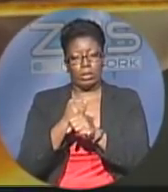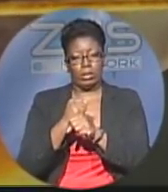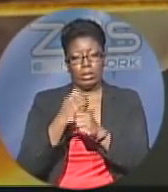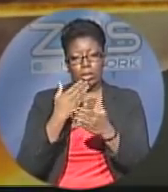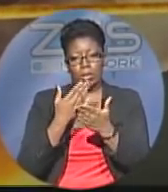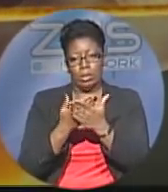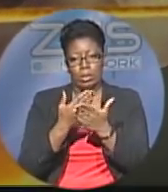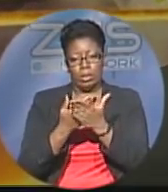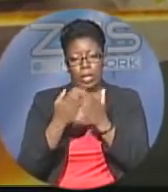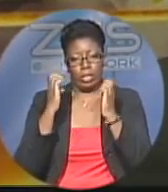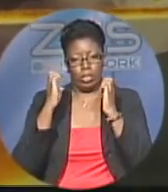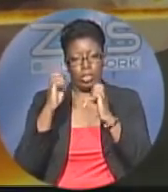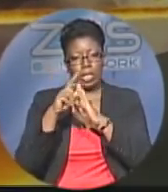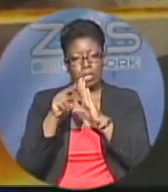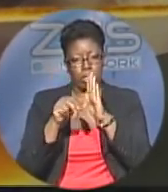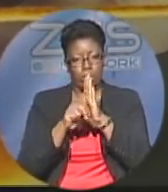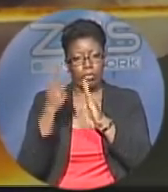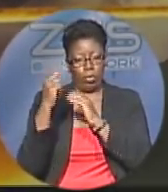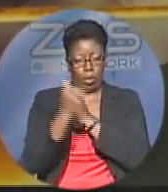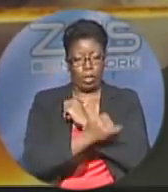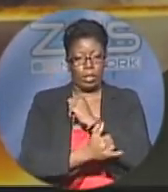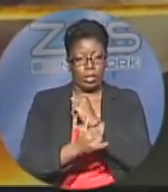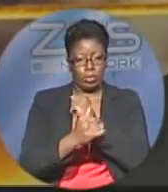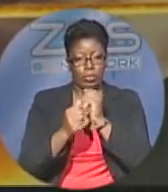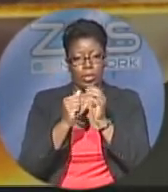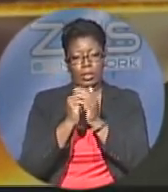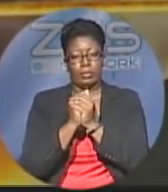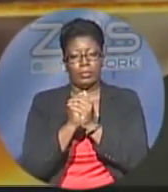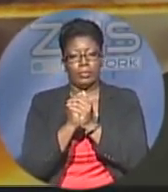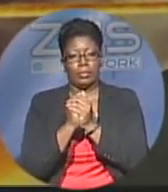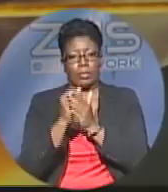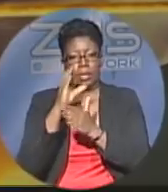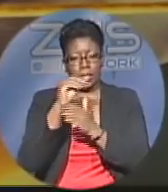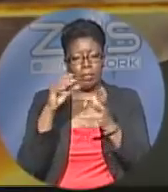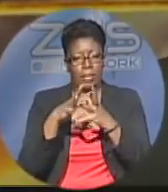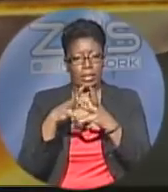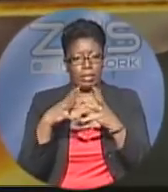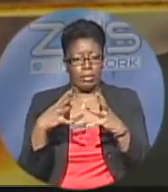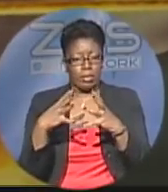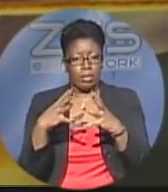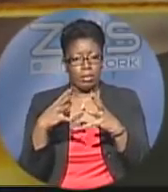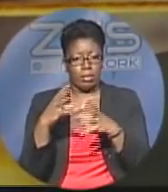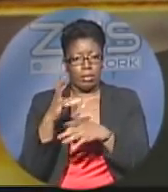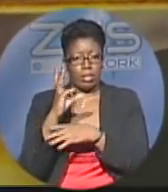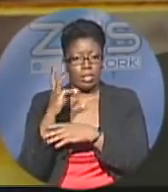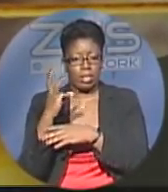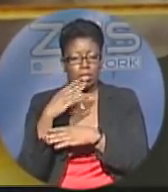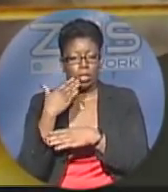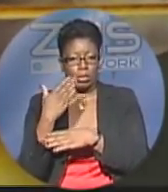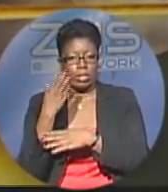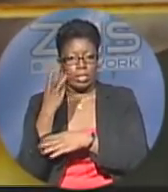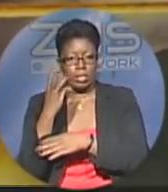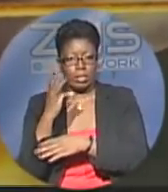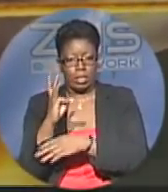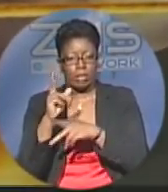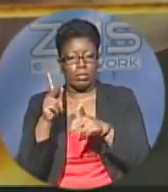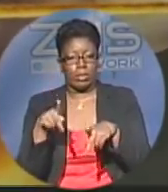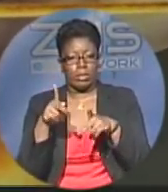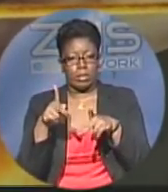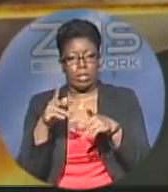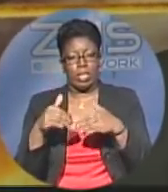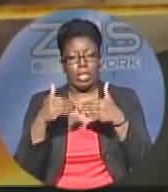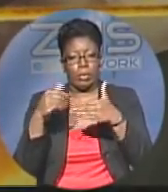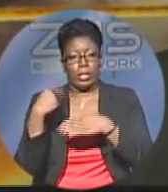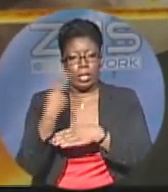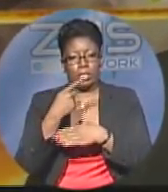think we forget those things that Sir Lyndon Pimling and members of the Magnificent Six, along with the PLP, were instrumental in bringing us to the kind of forefront